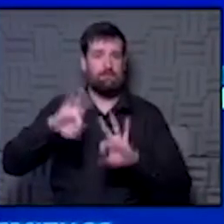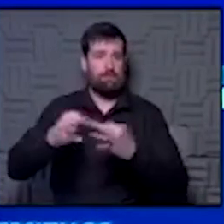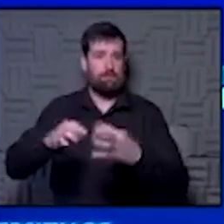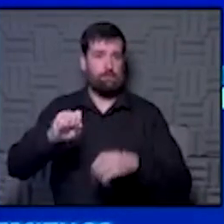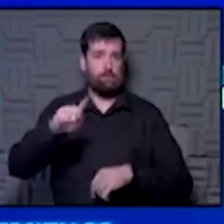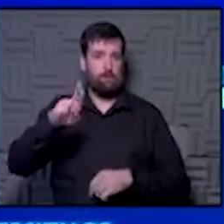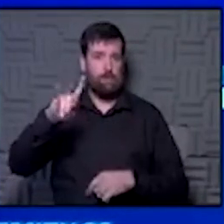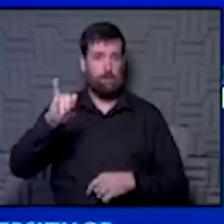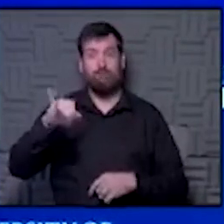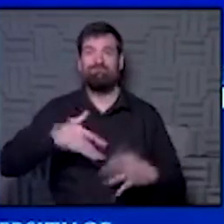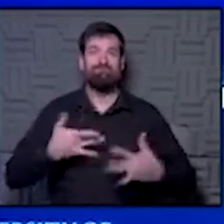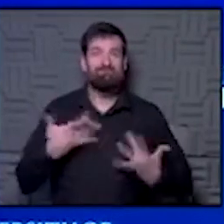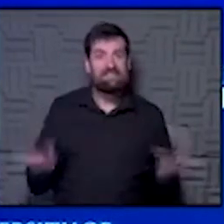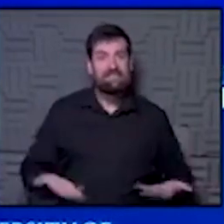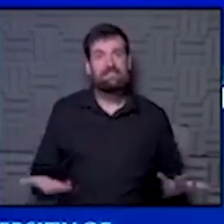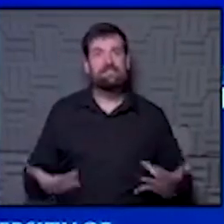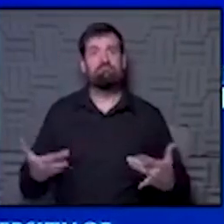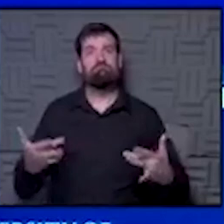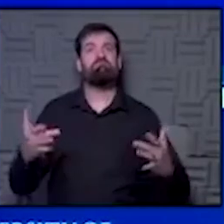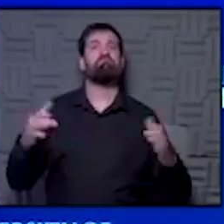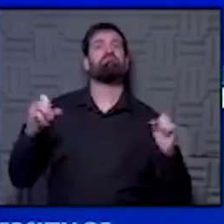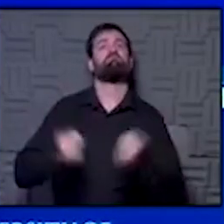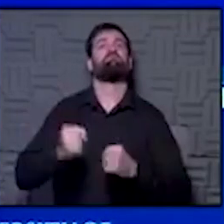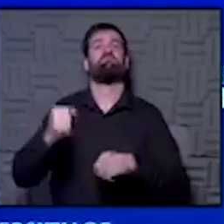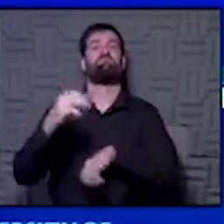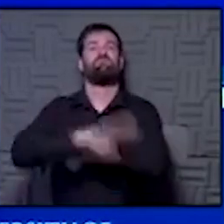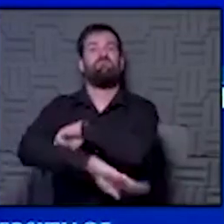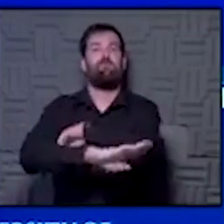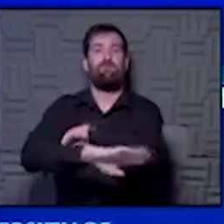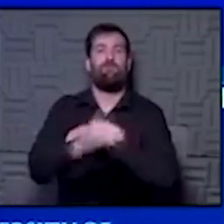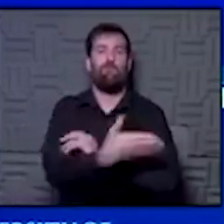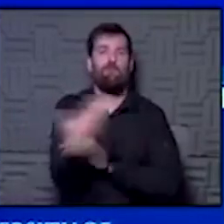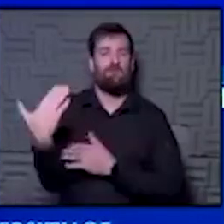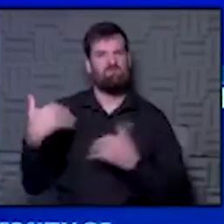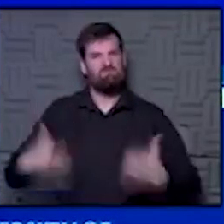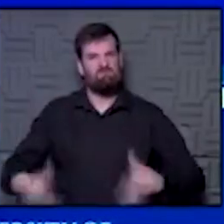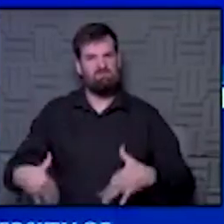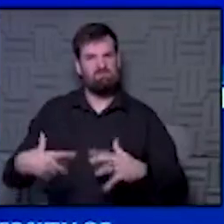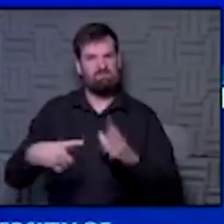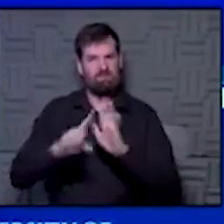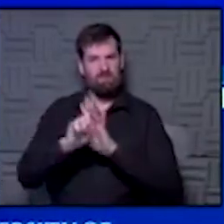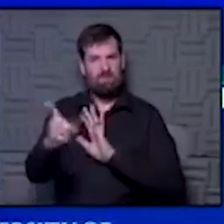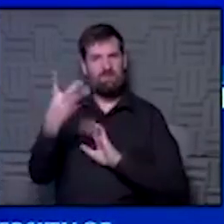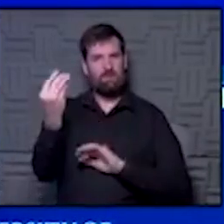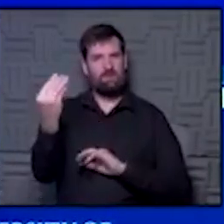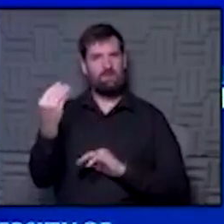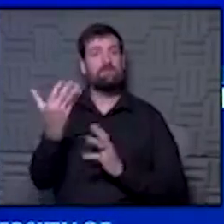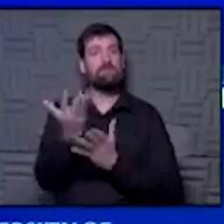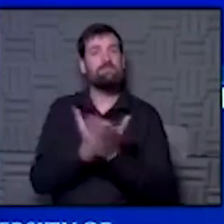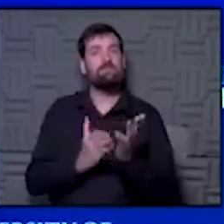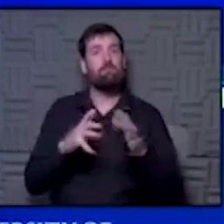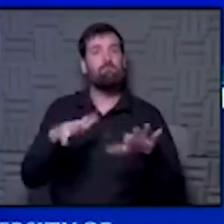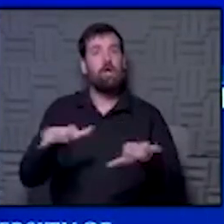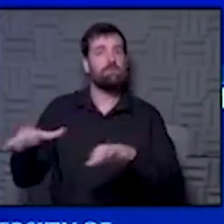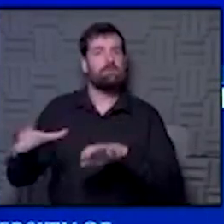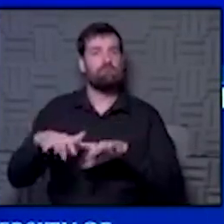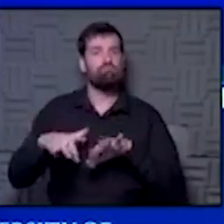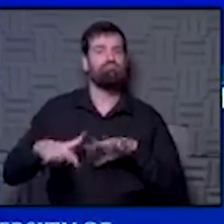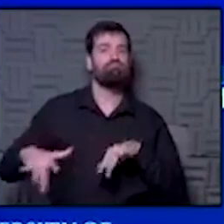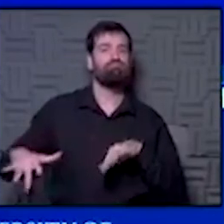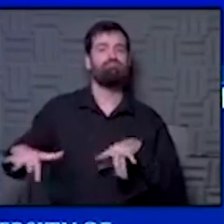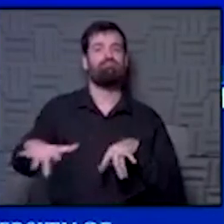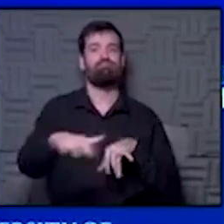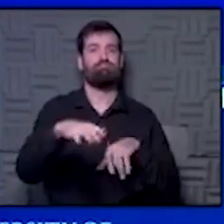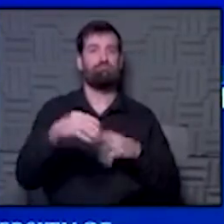here on this beautiful crisp fall morning. Wow, I walked outside, there was some frost on the ground, some frost on